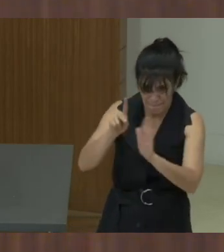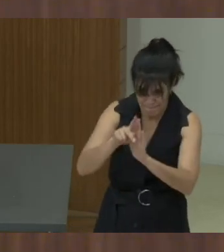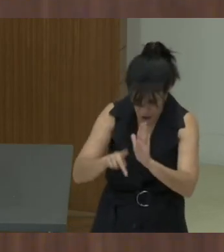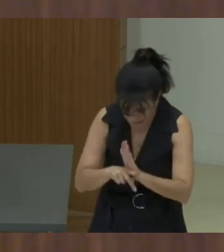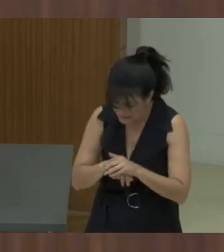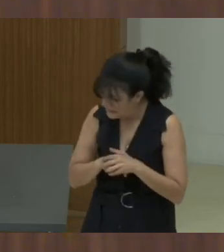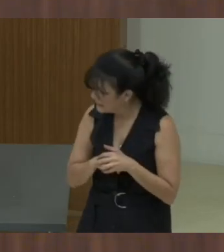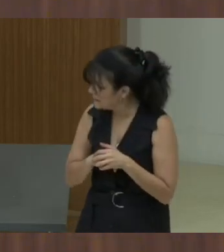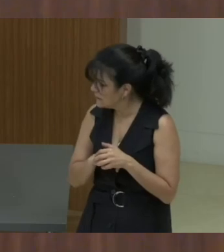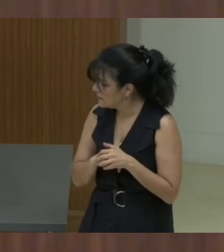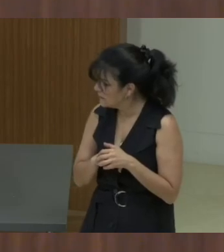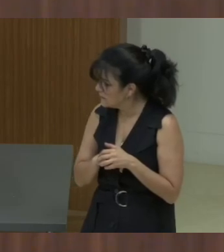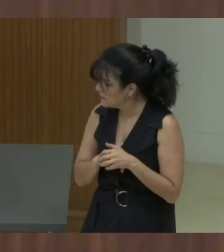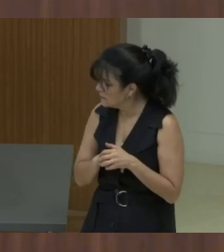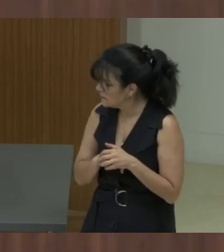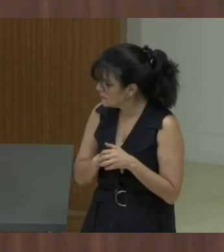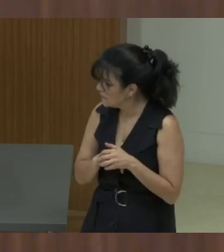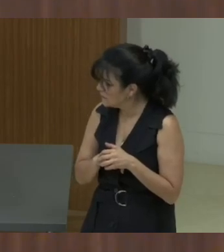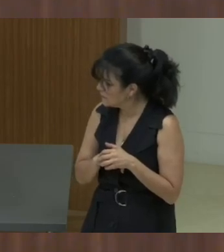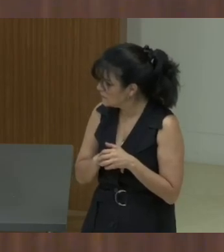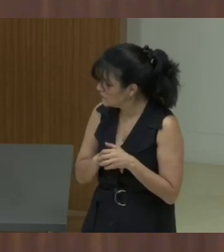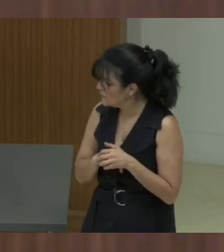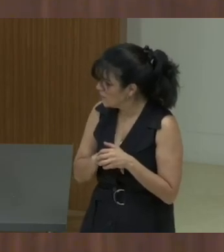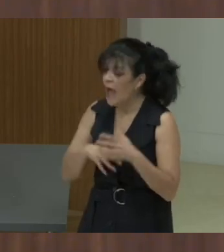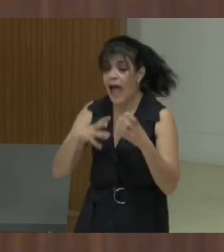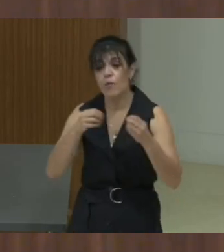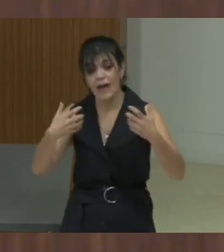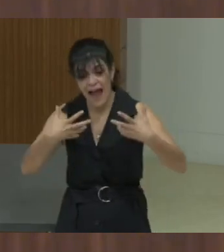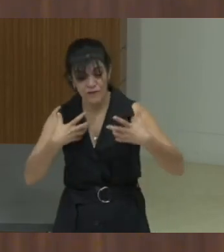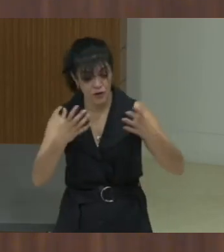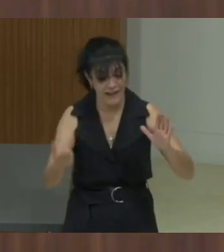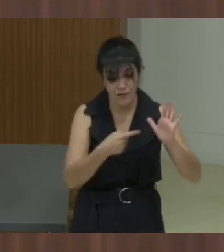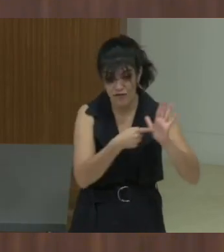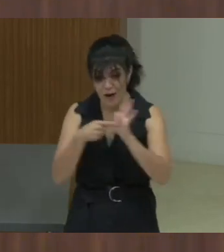representation and voice of particular groups and their concerns. Thank you.